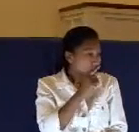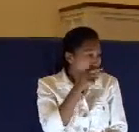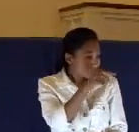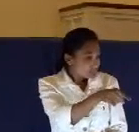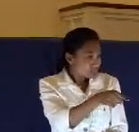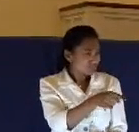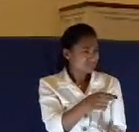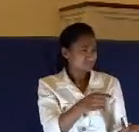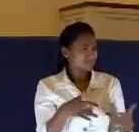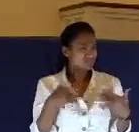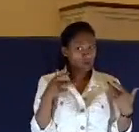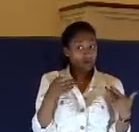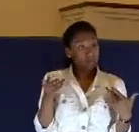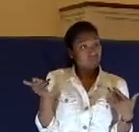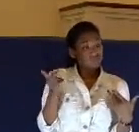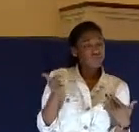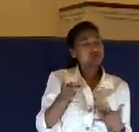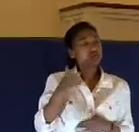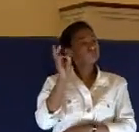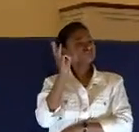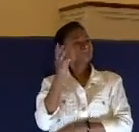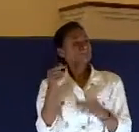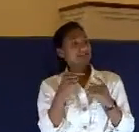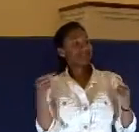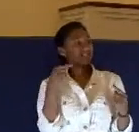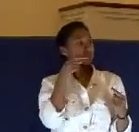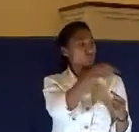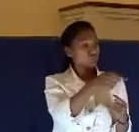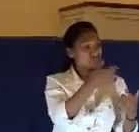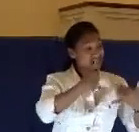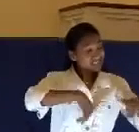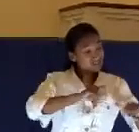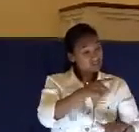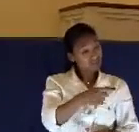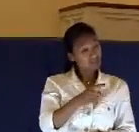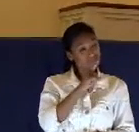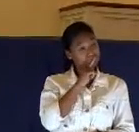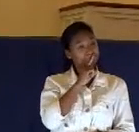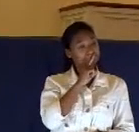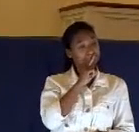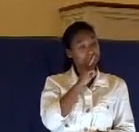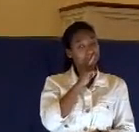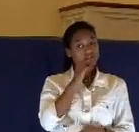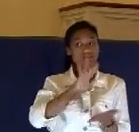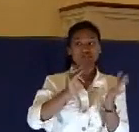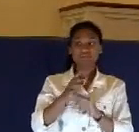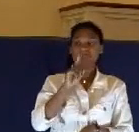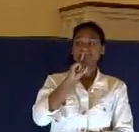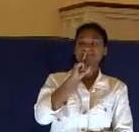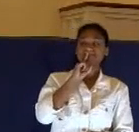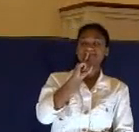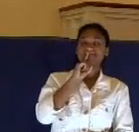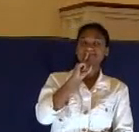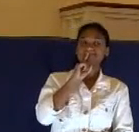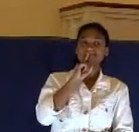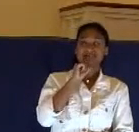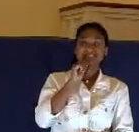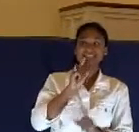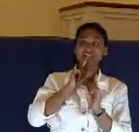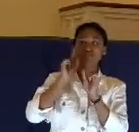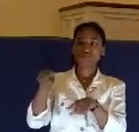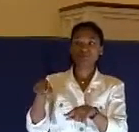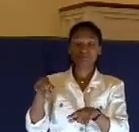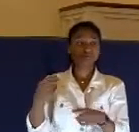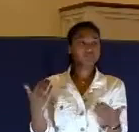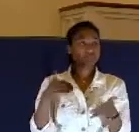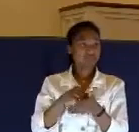What is it which these witness is against thee? Which these witness against thee? But he held his peace and answered nothing. Again, the high